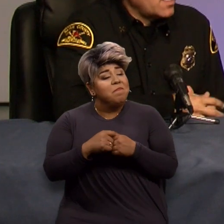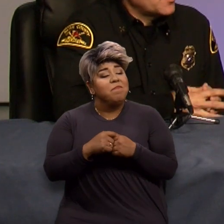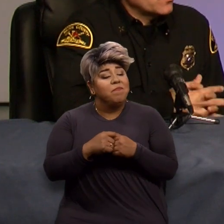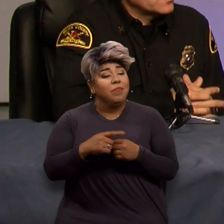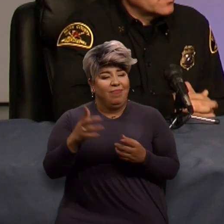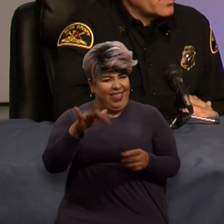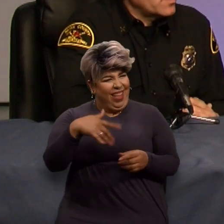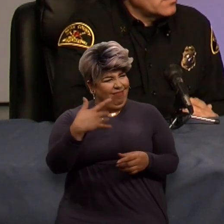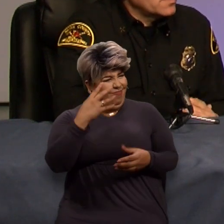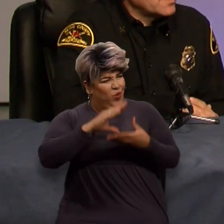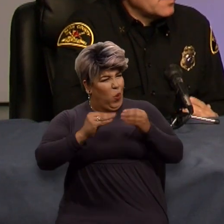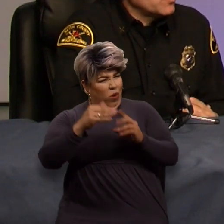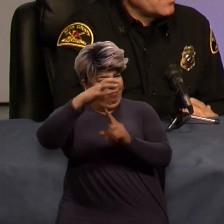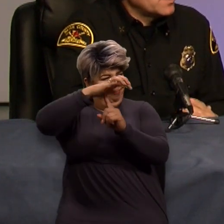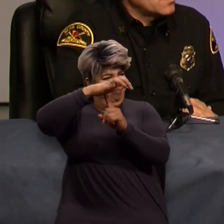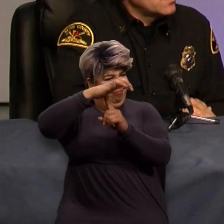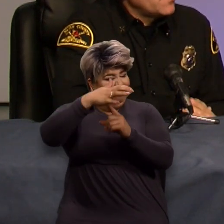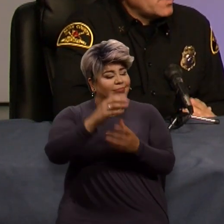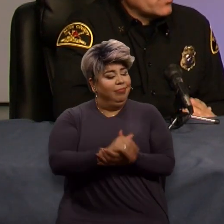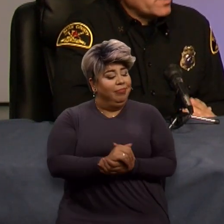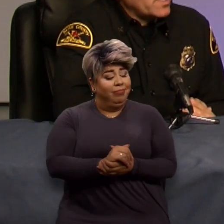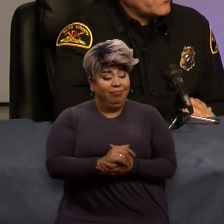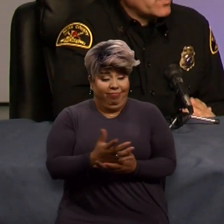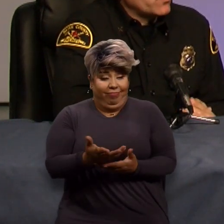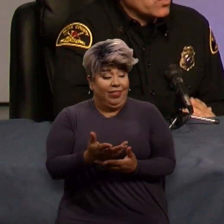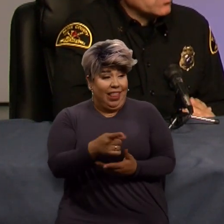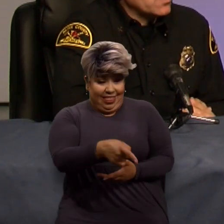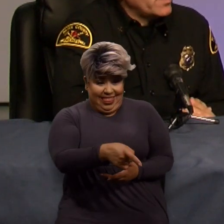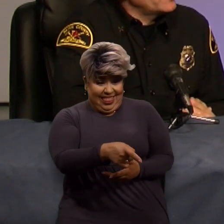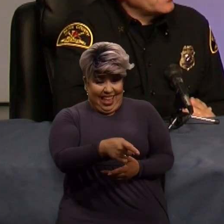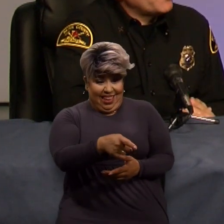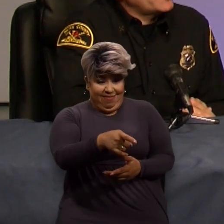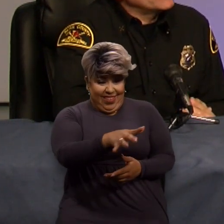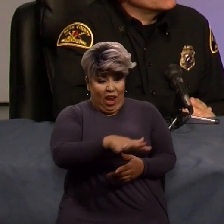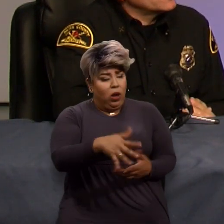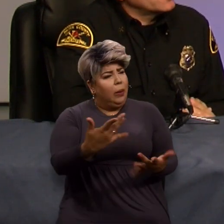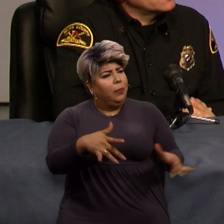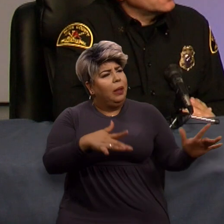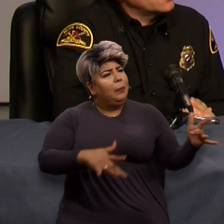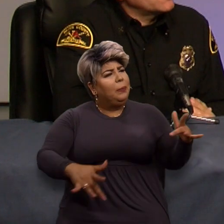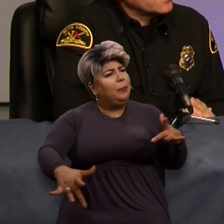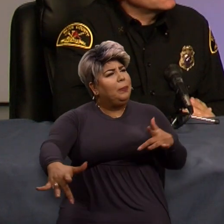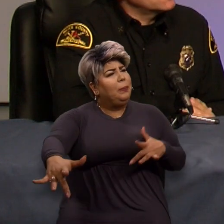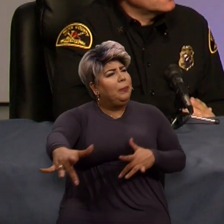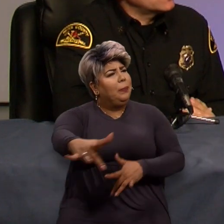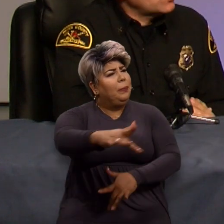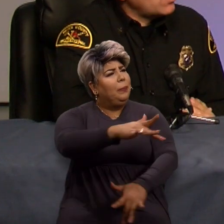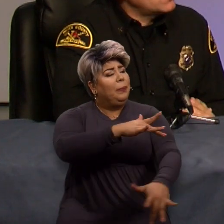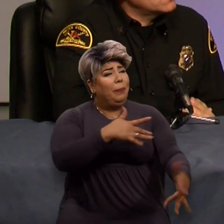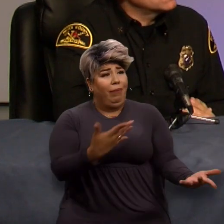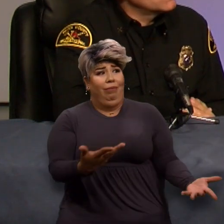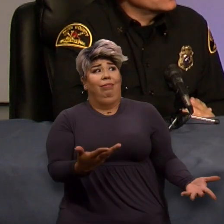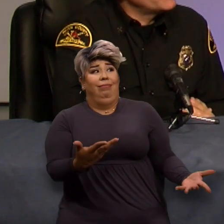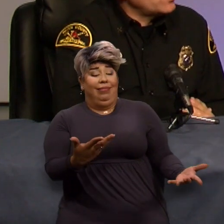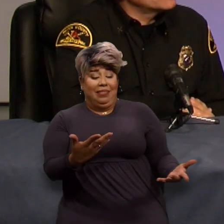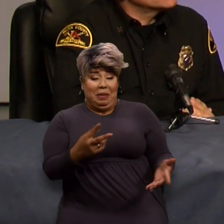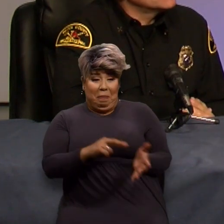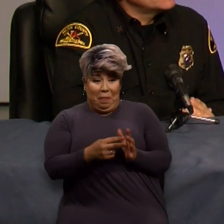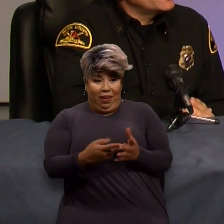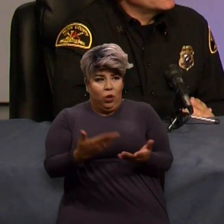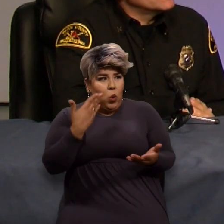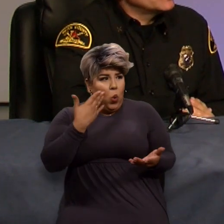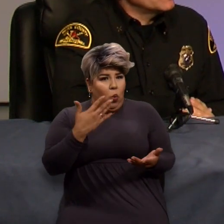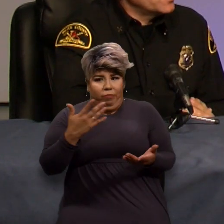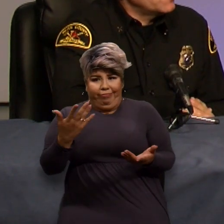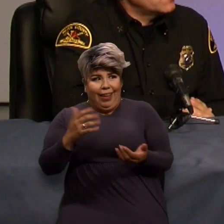the, the helicopter was a great example. mean, they were in a very rural area in Paiute and that's, that's a long response.